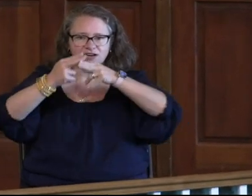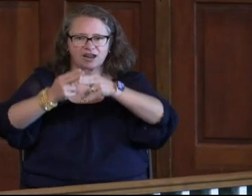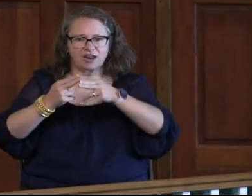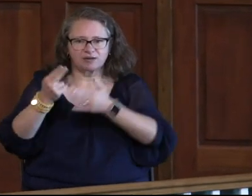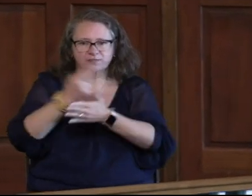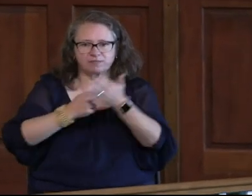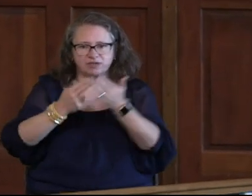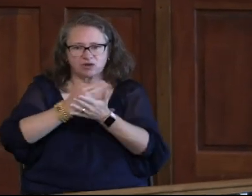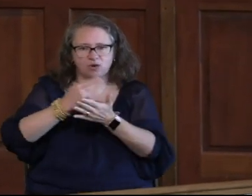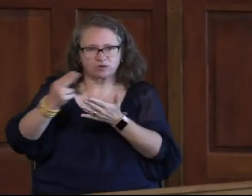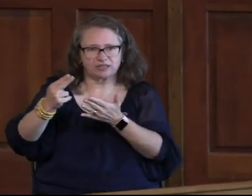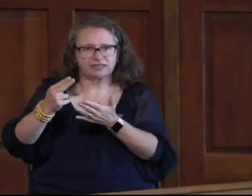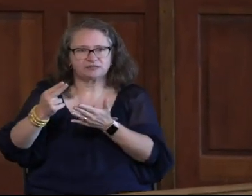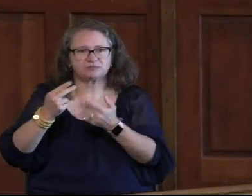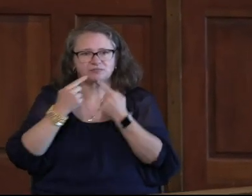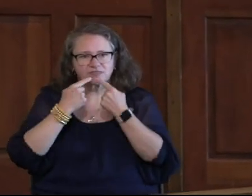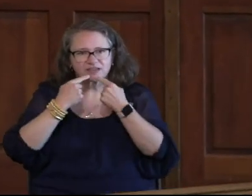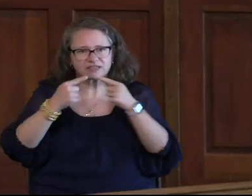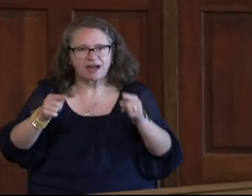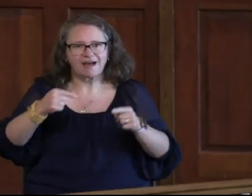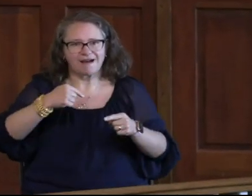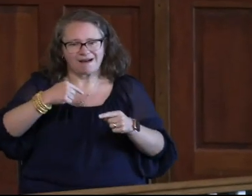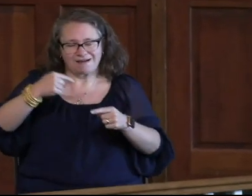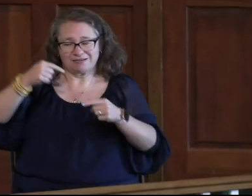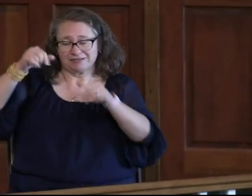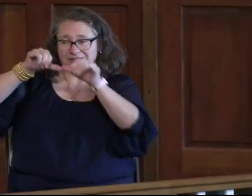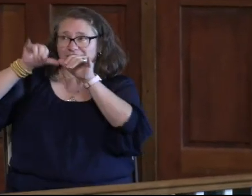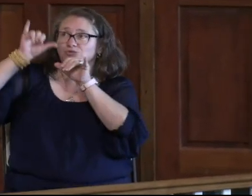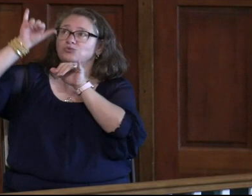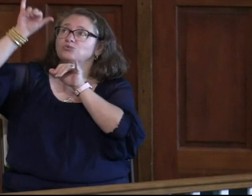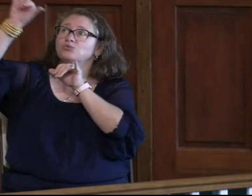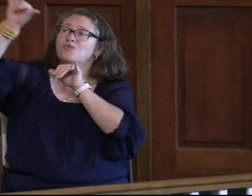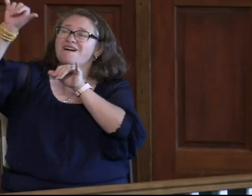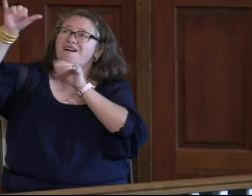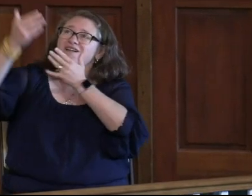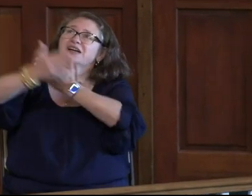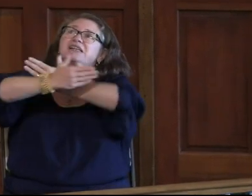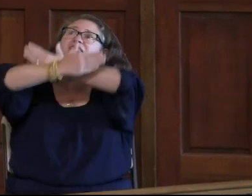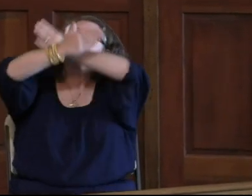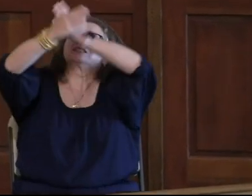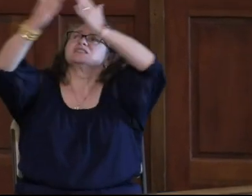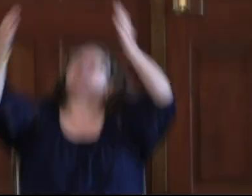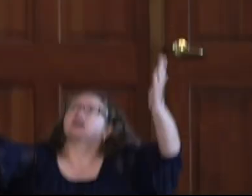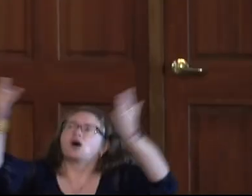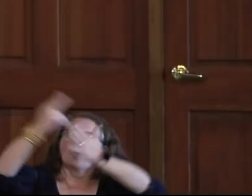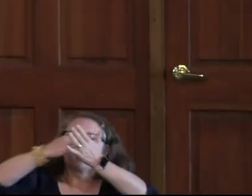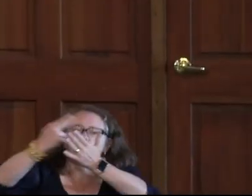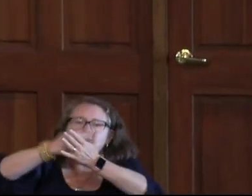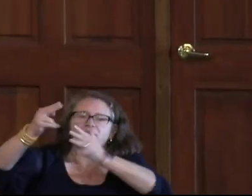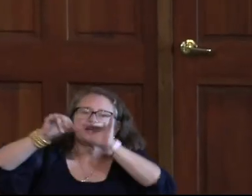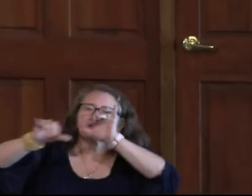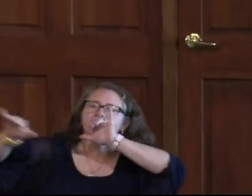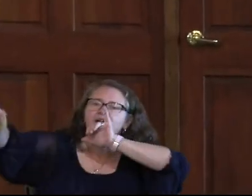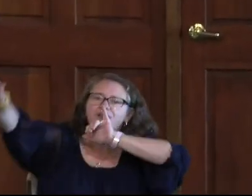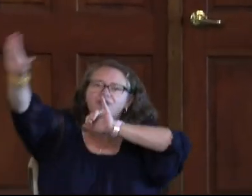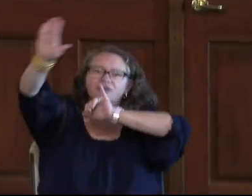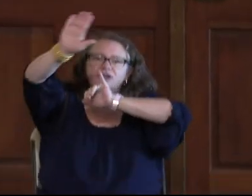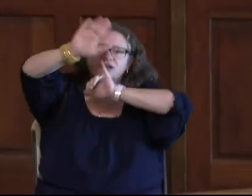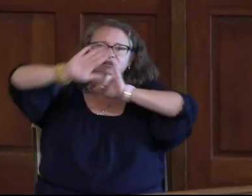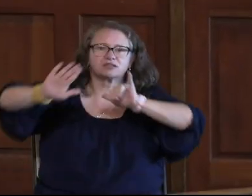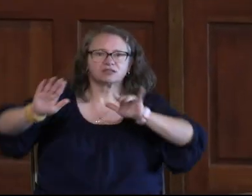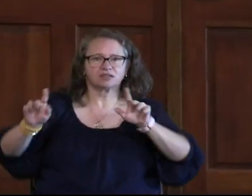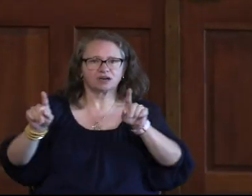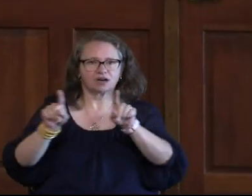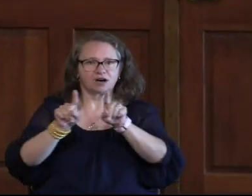is holy. This is what He says. says, I dwell in a high and holy place and